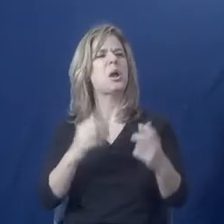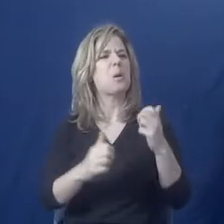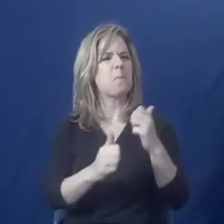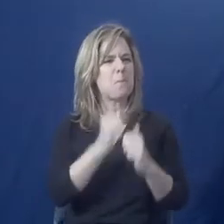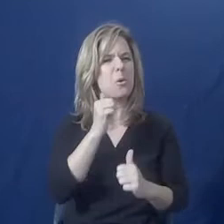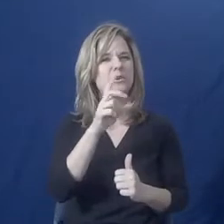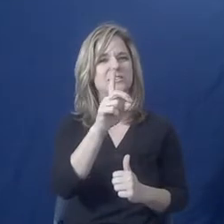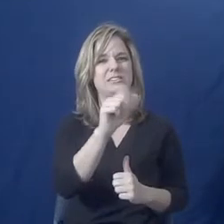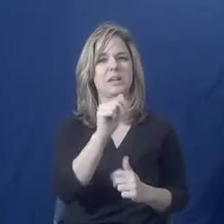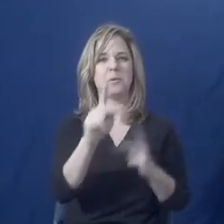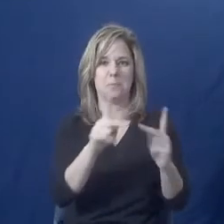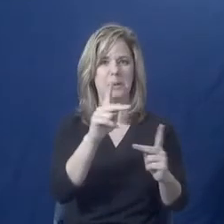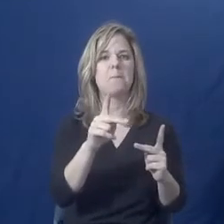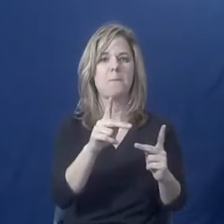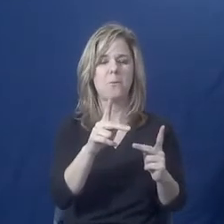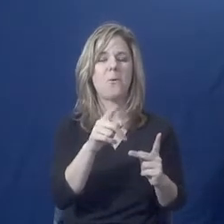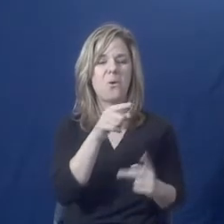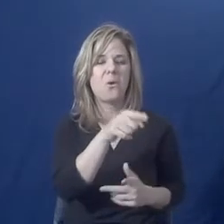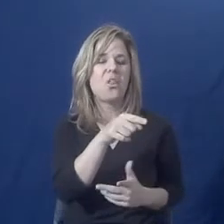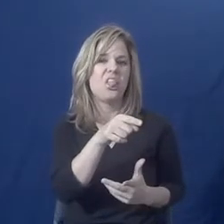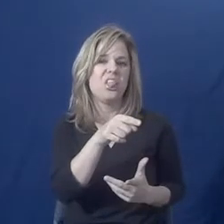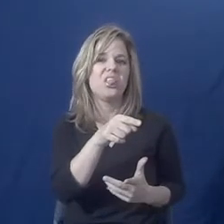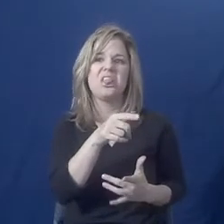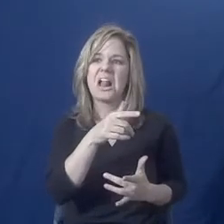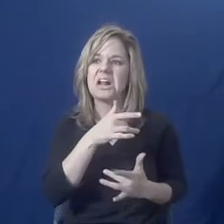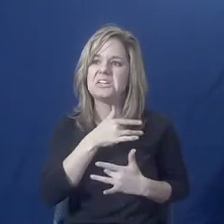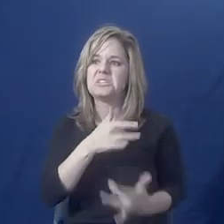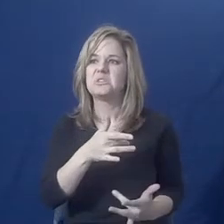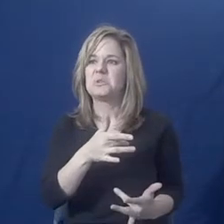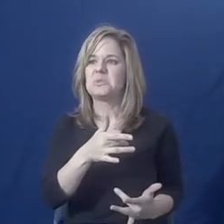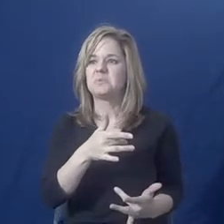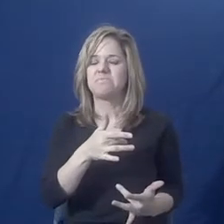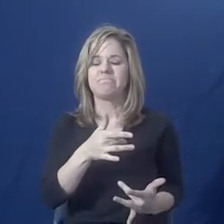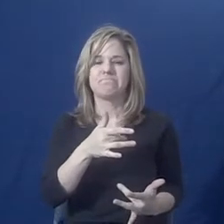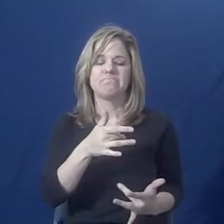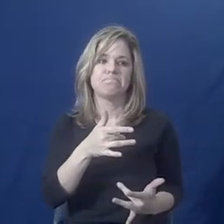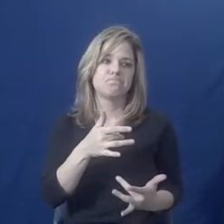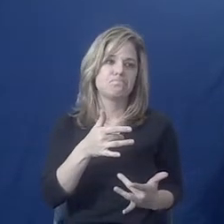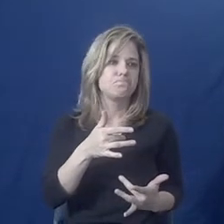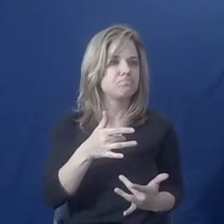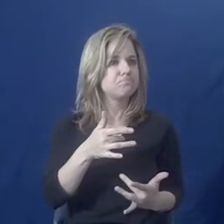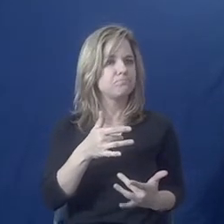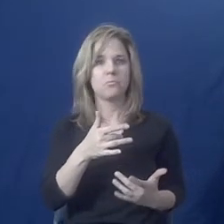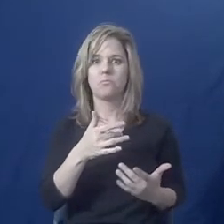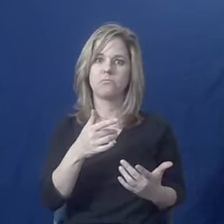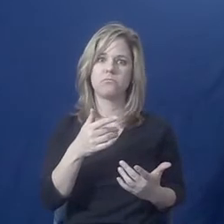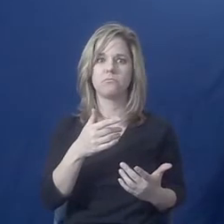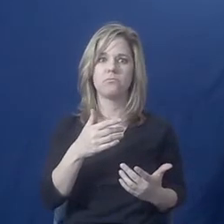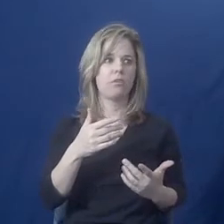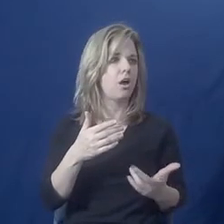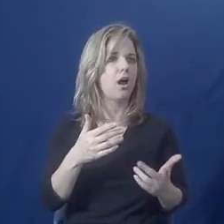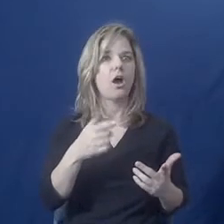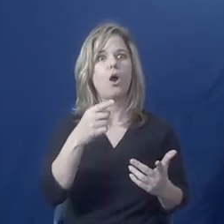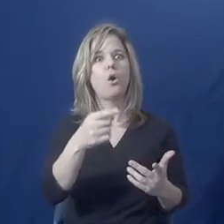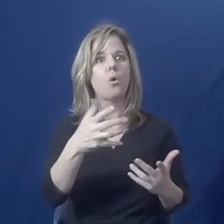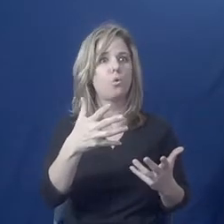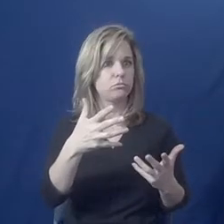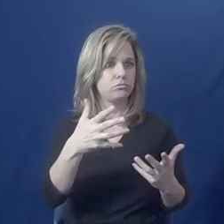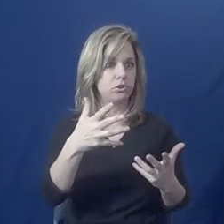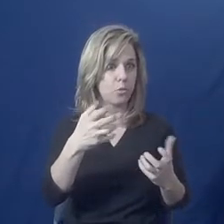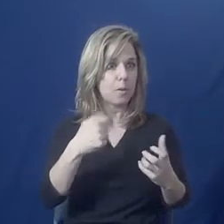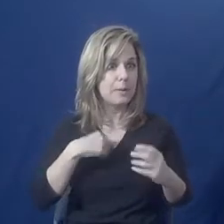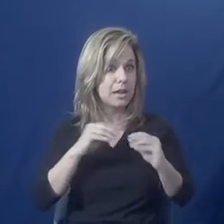much more likely to actually be happy that you asked them to clarify,